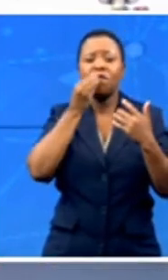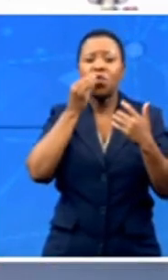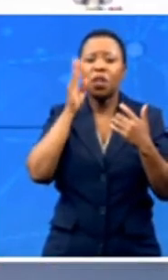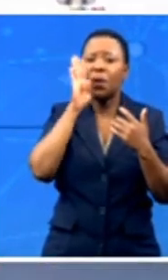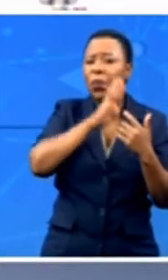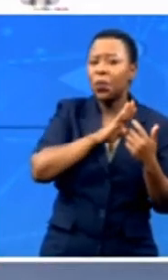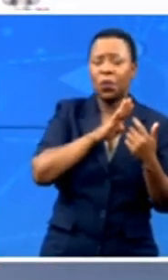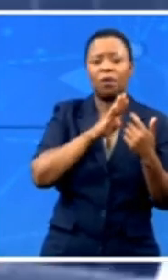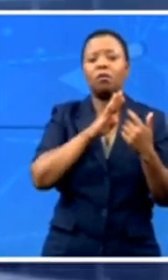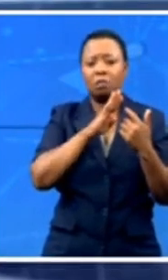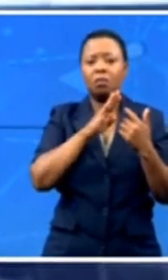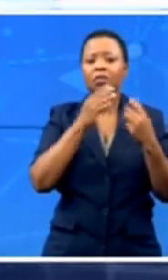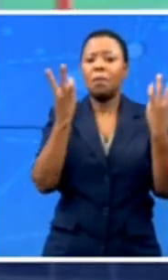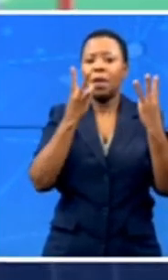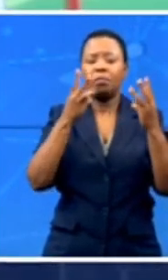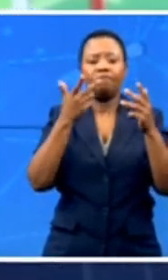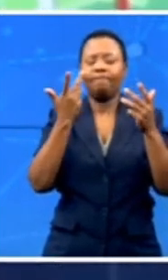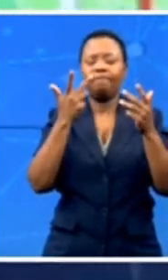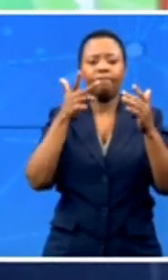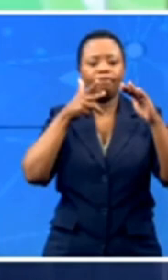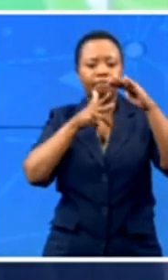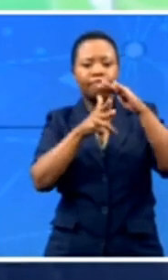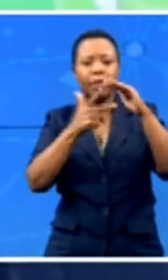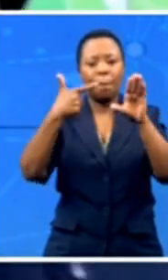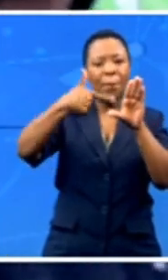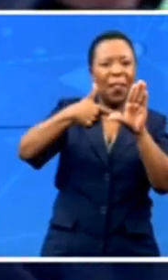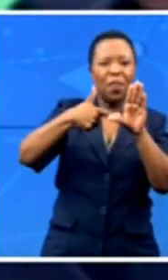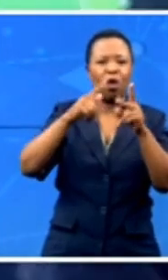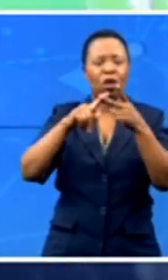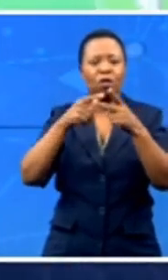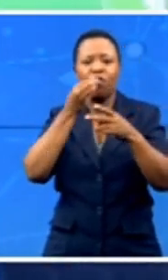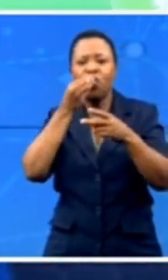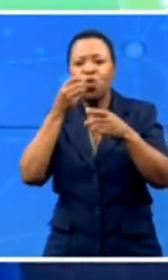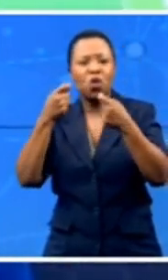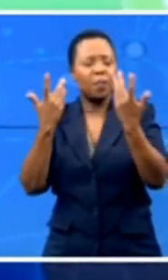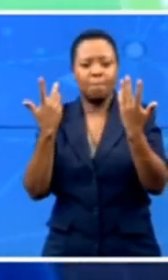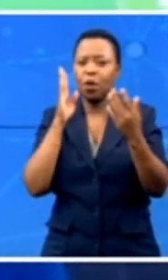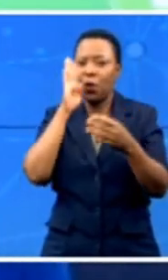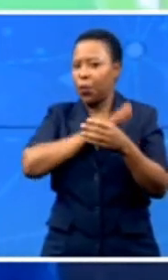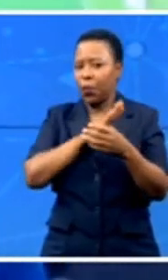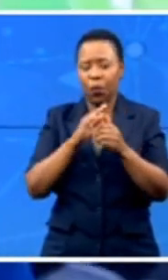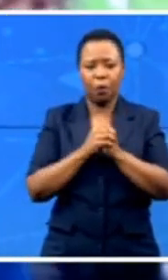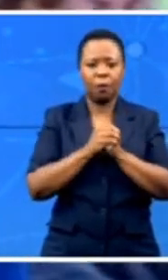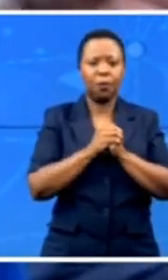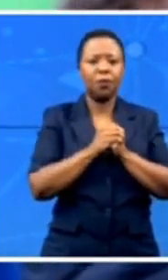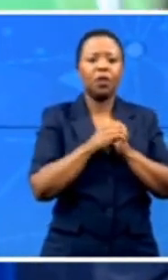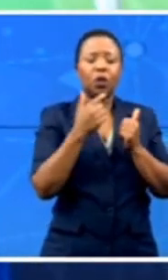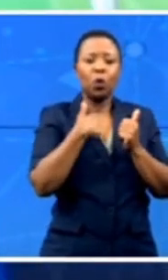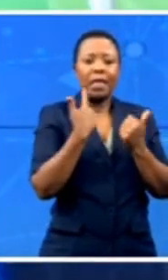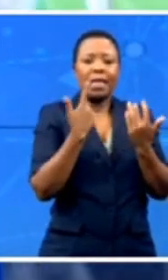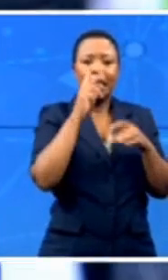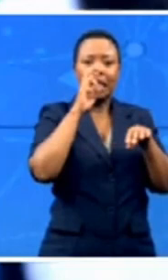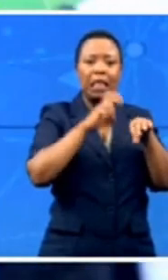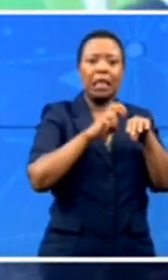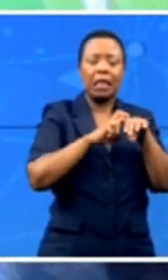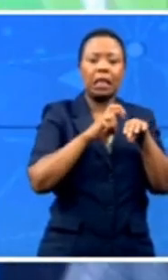stations and grocery stores. It is a scramble for essentials. Here where we are, people are